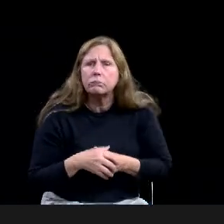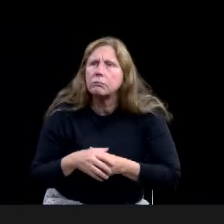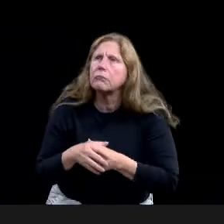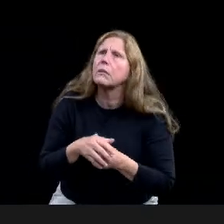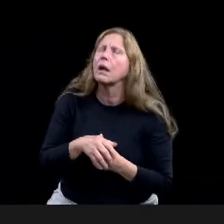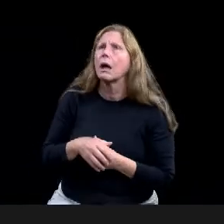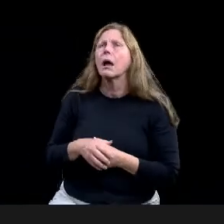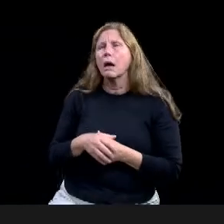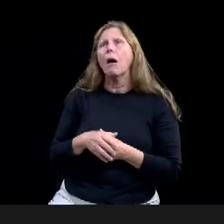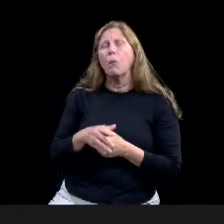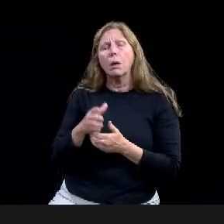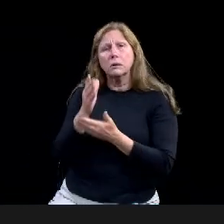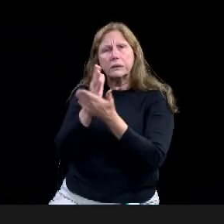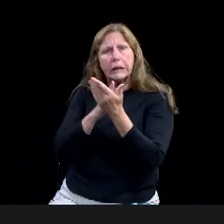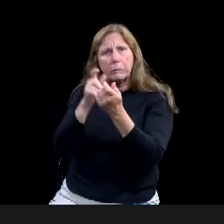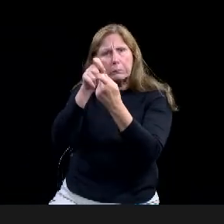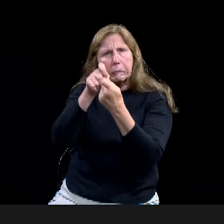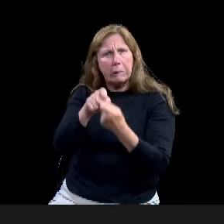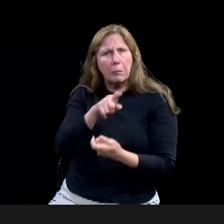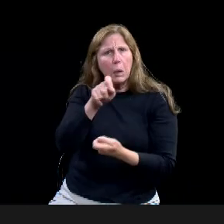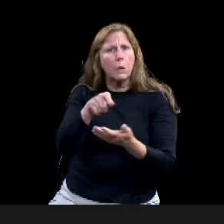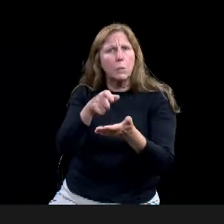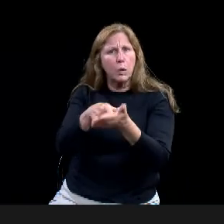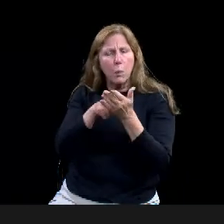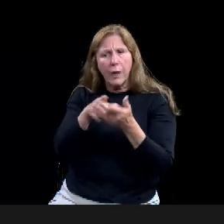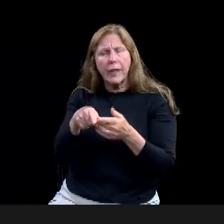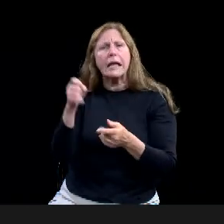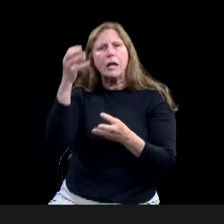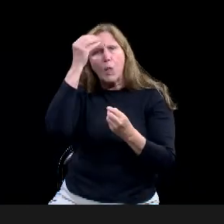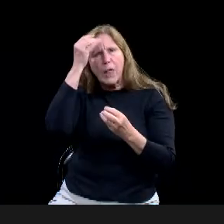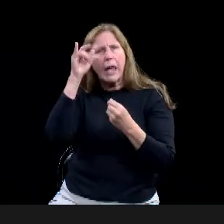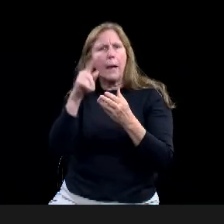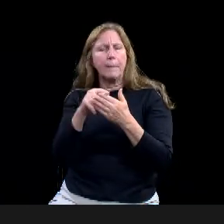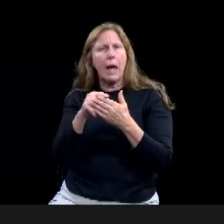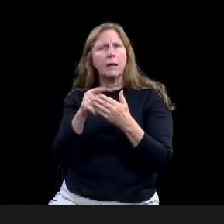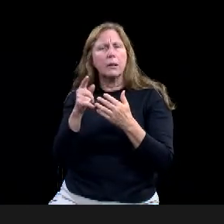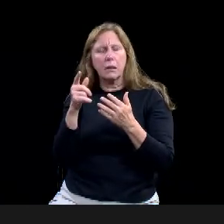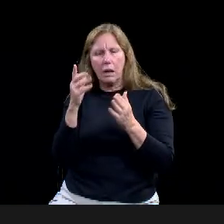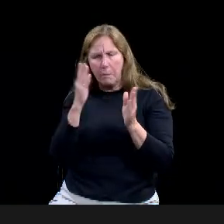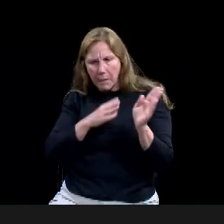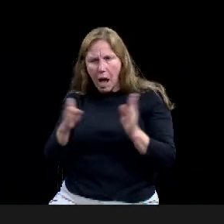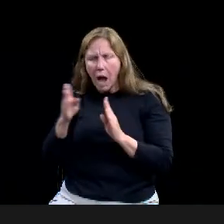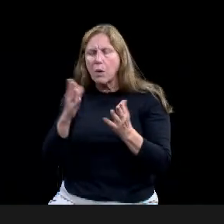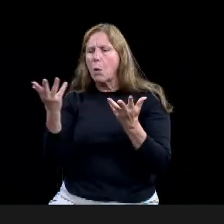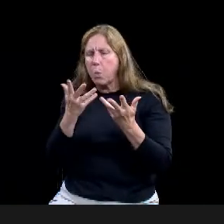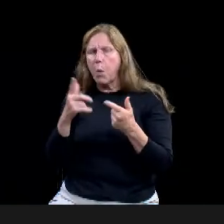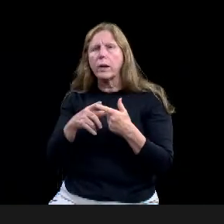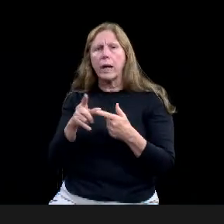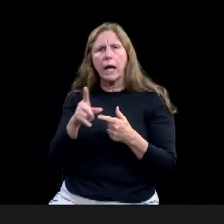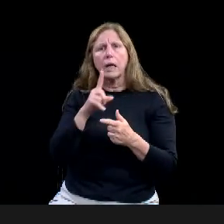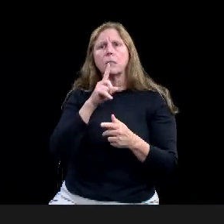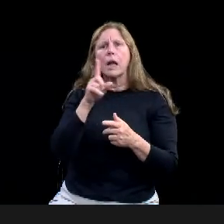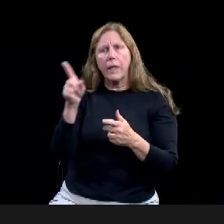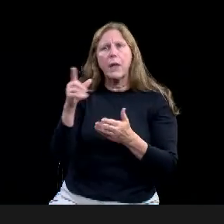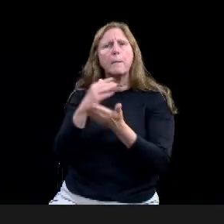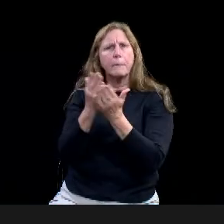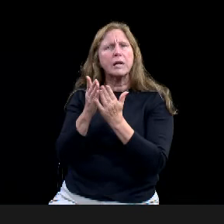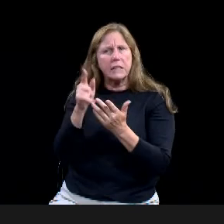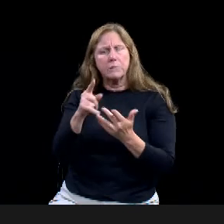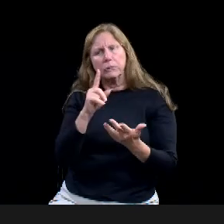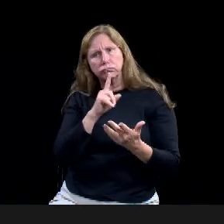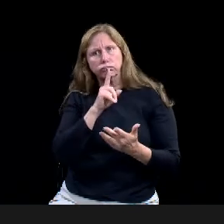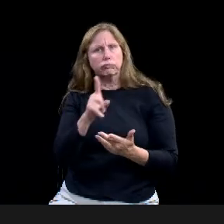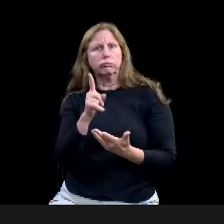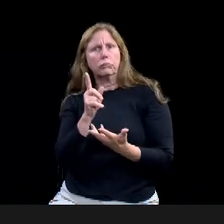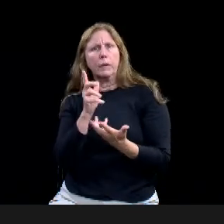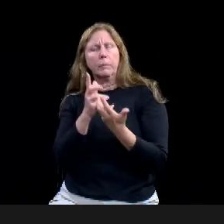realistic budget. Um, so these are city funds. So we will, we will need to have, and we can help them with this. Um, but there, there